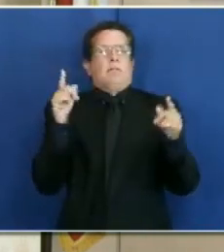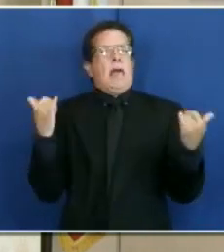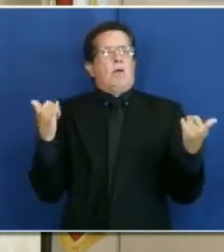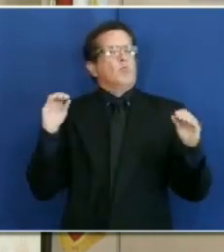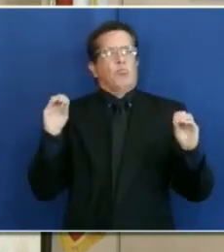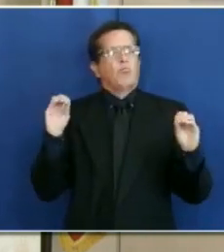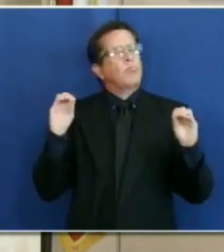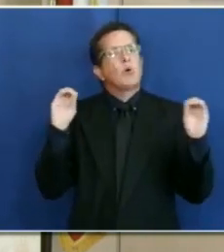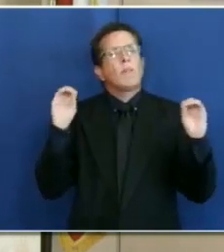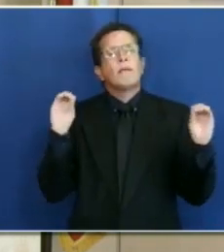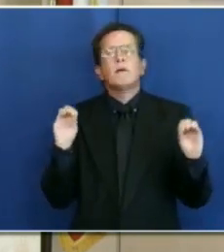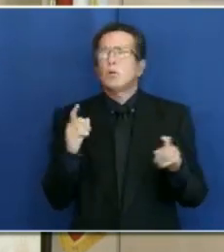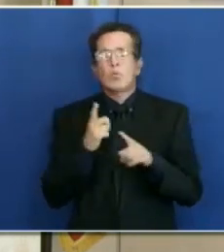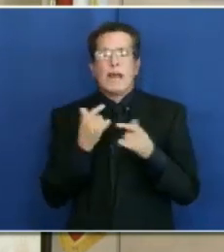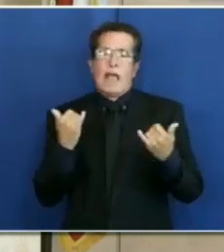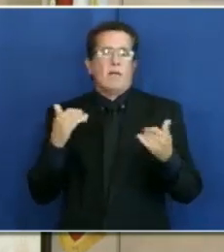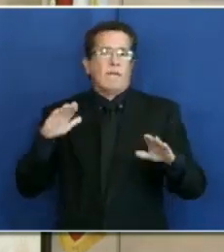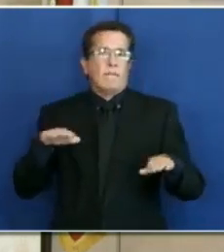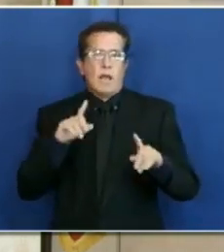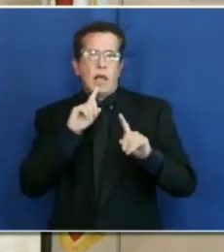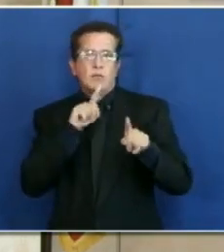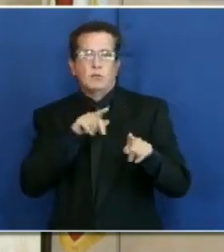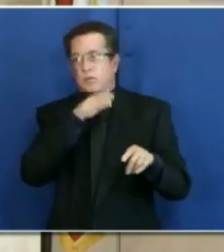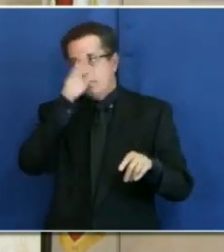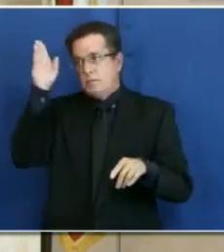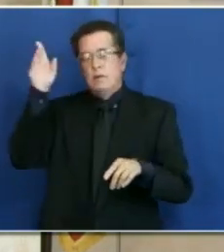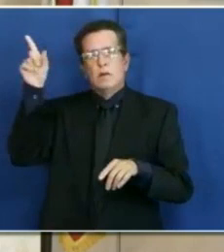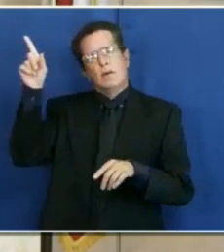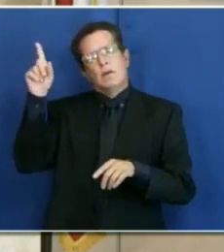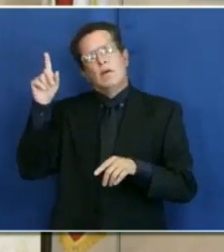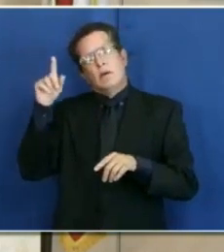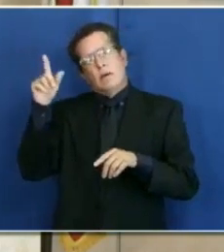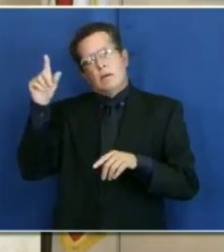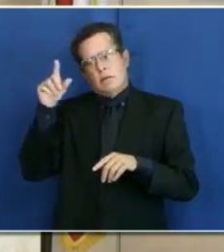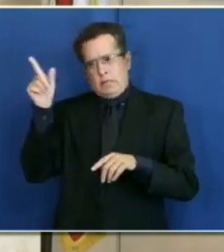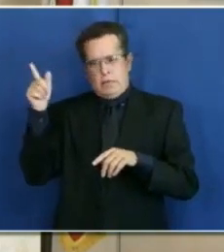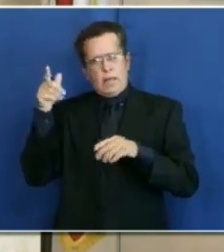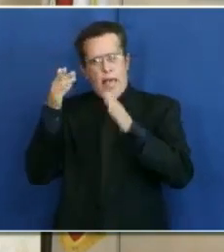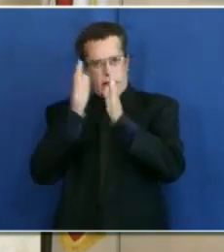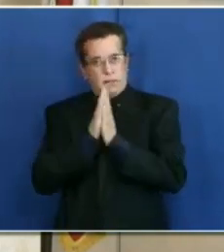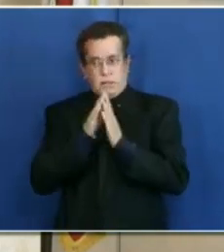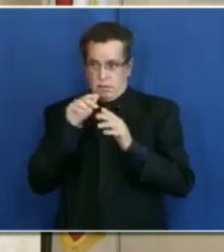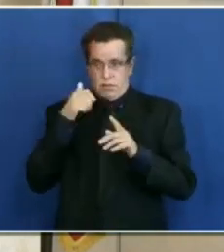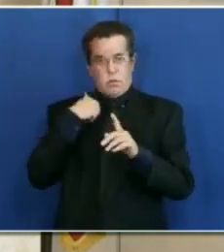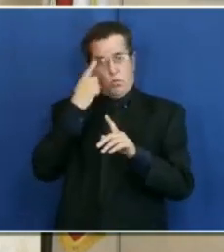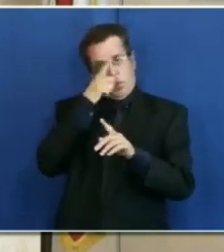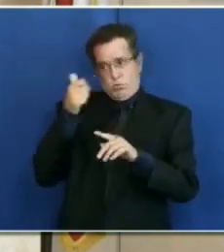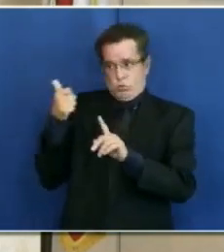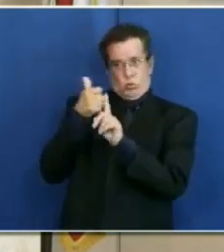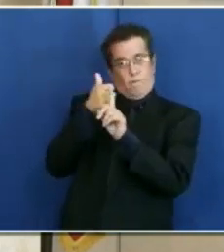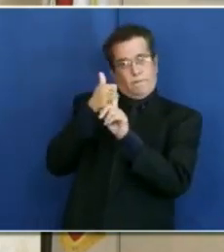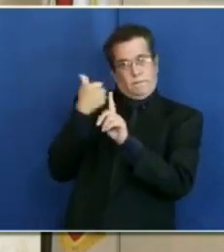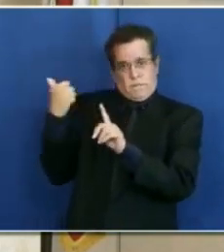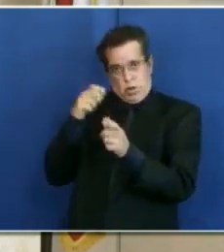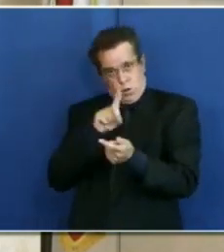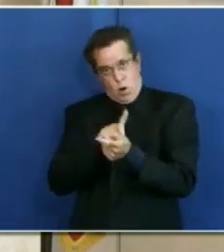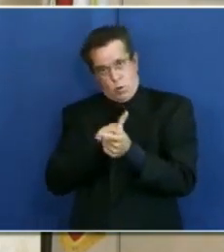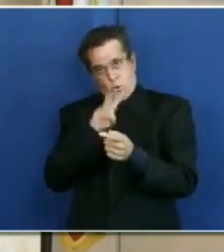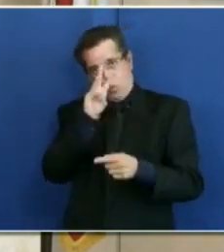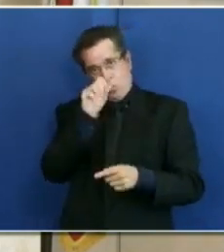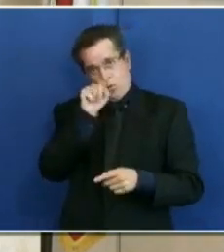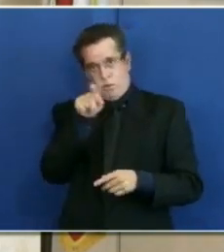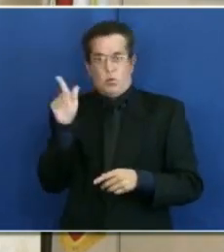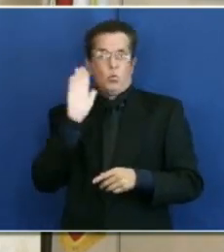point in time. Thank you. Dr. Whitten, will you be specifically involved in this as it pertains to